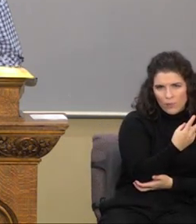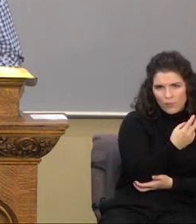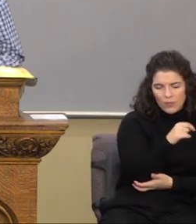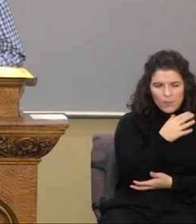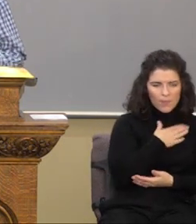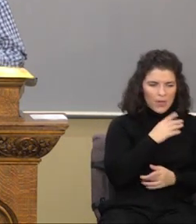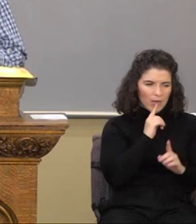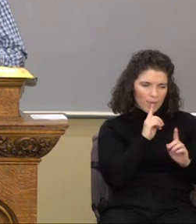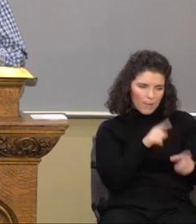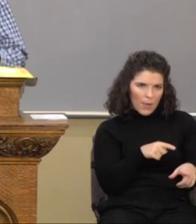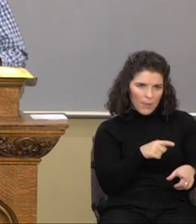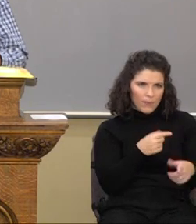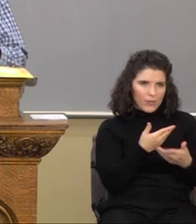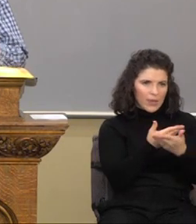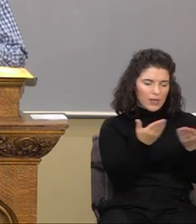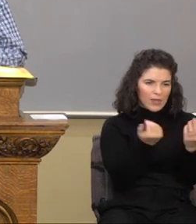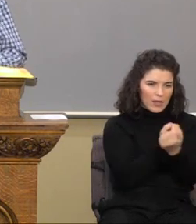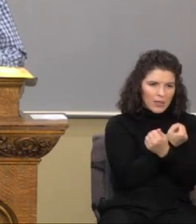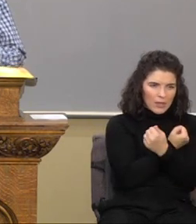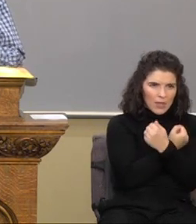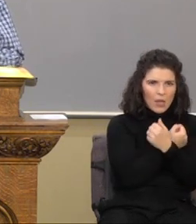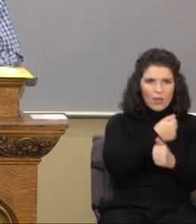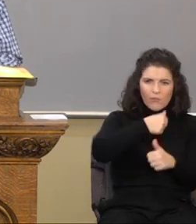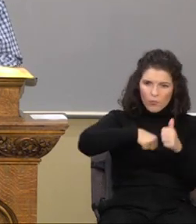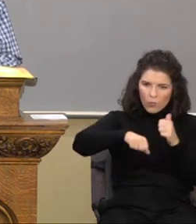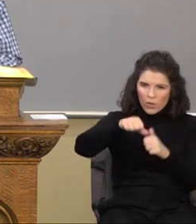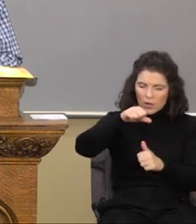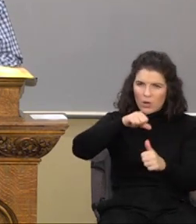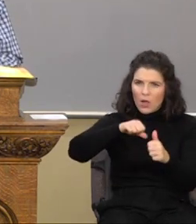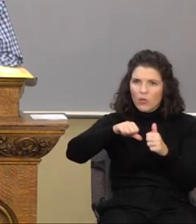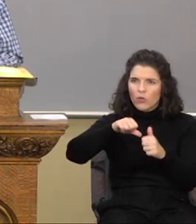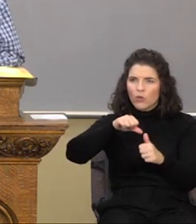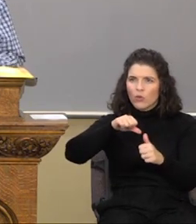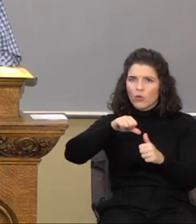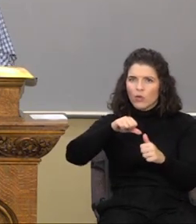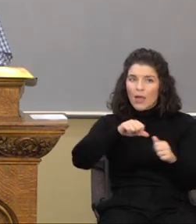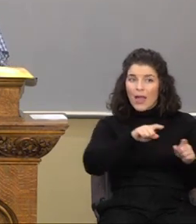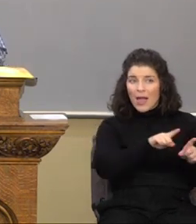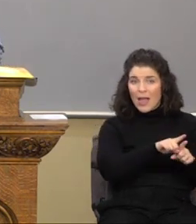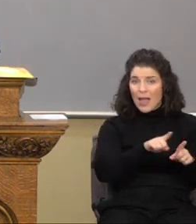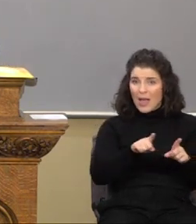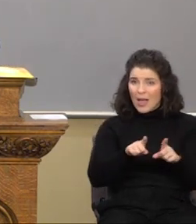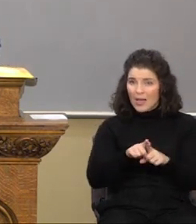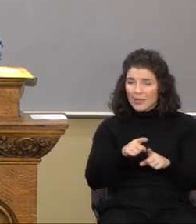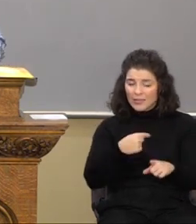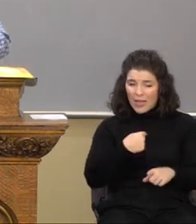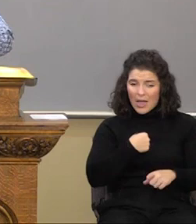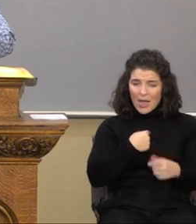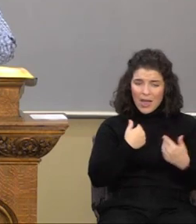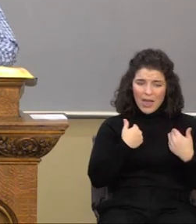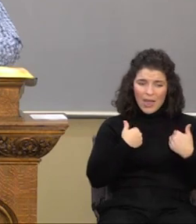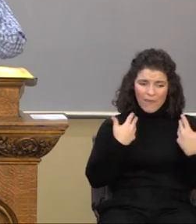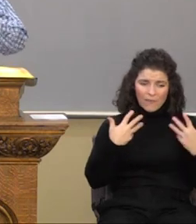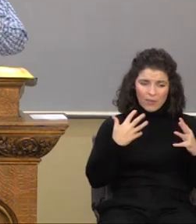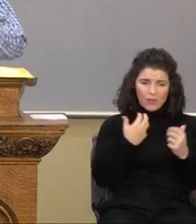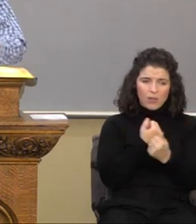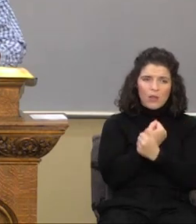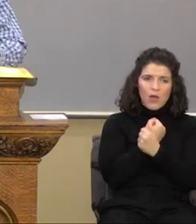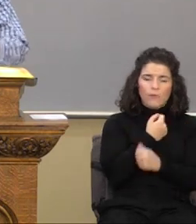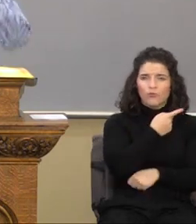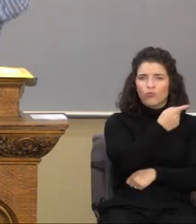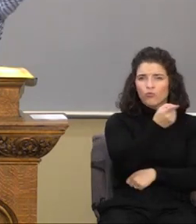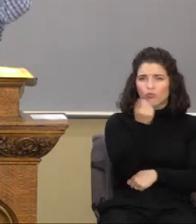my commandment, that ye love one another as I have loved